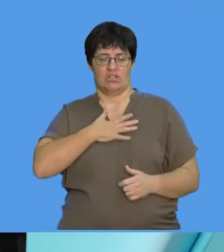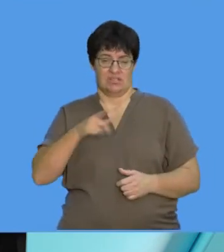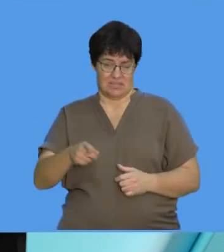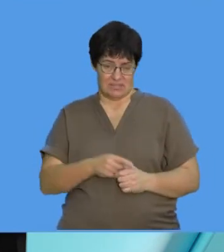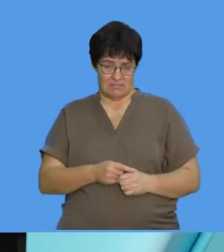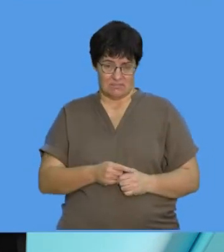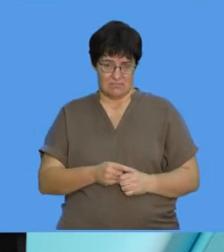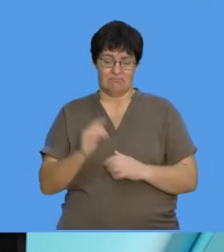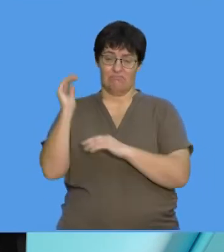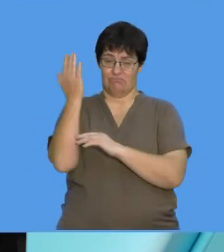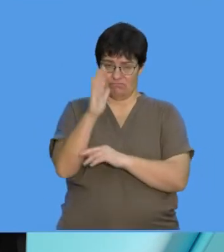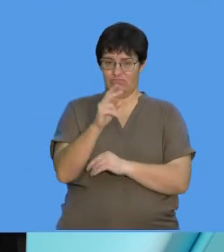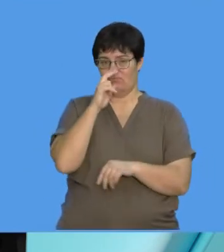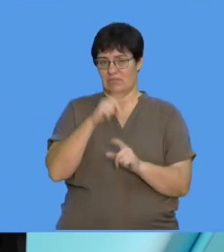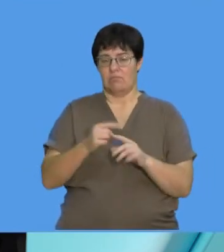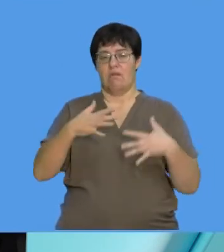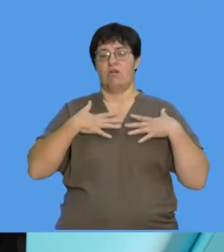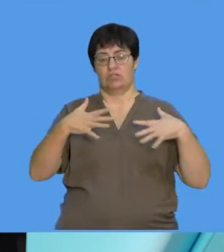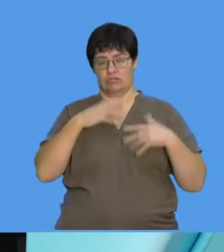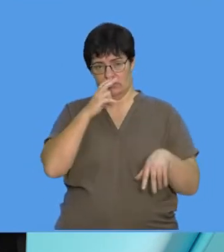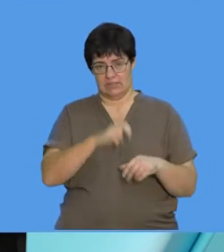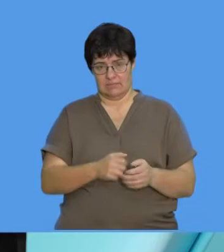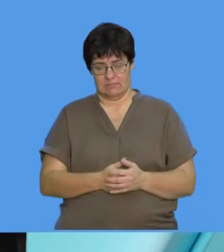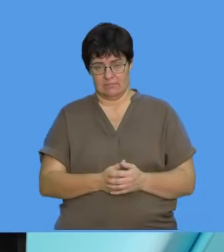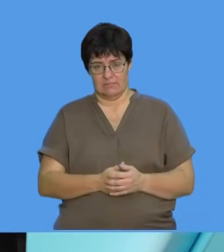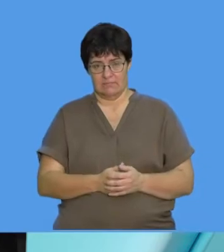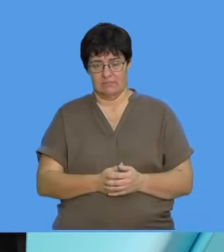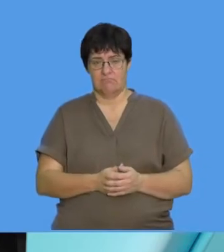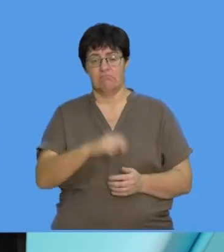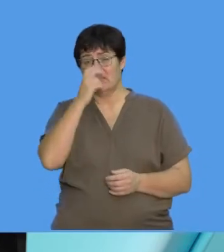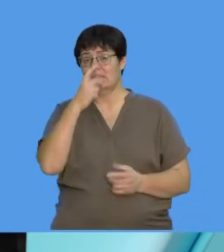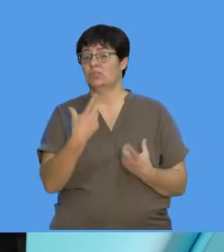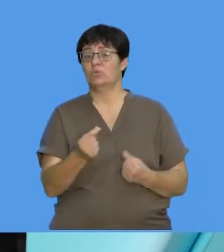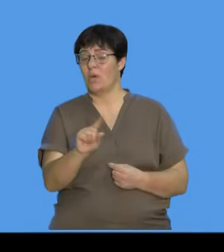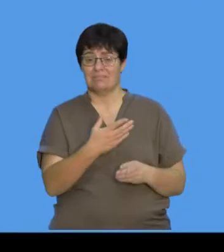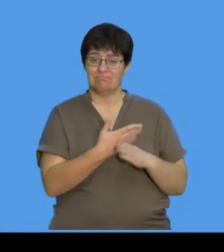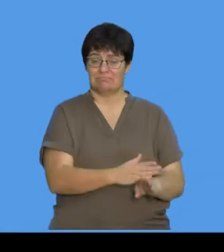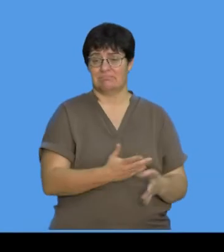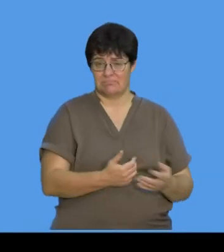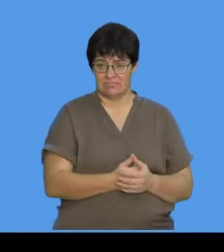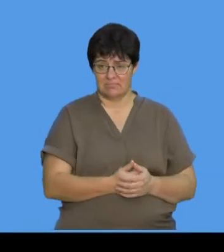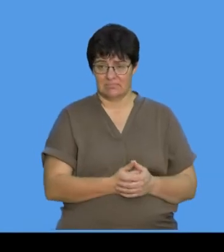trees. And you definitely need those. So what do we have to do? That is the main